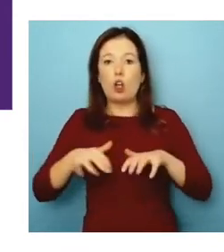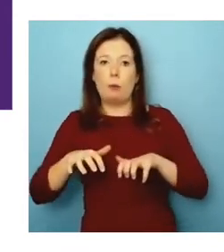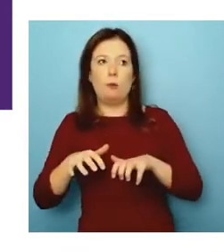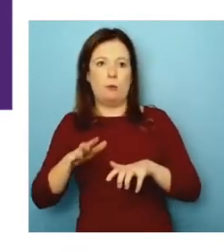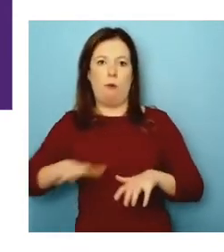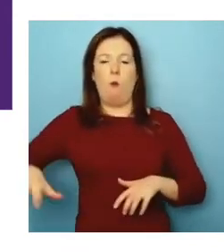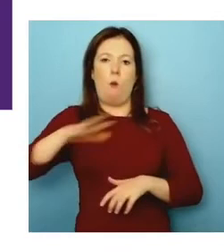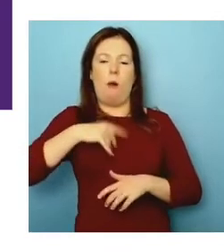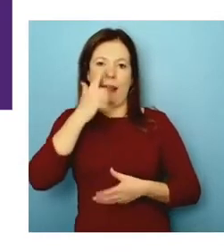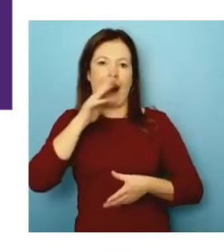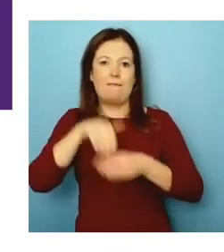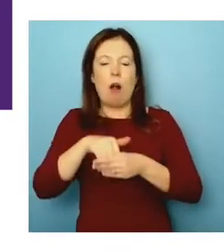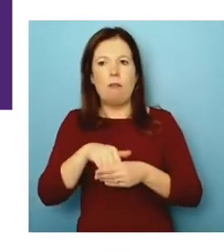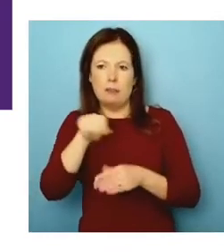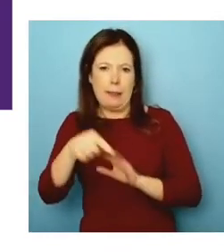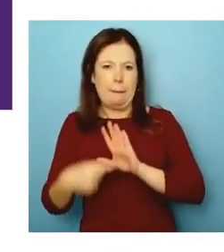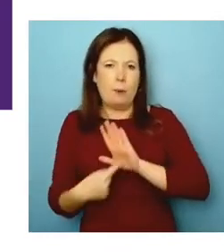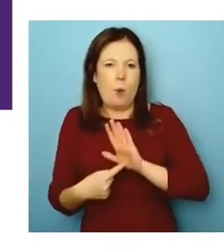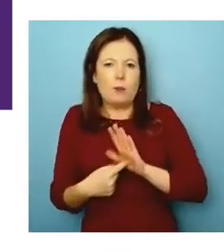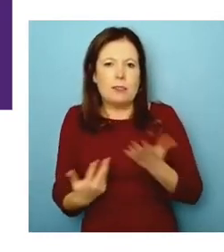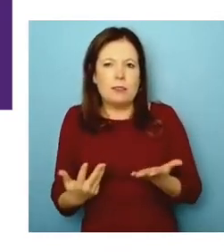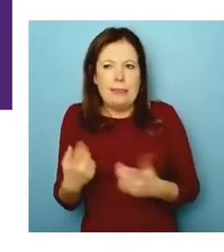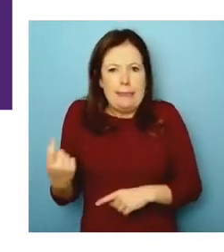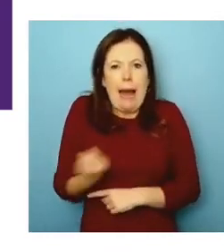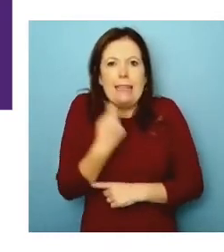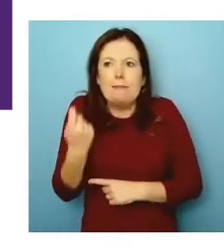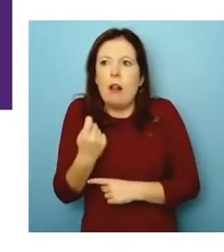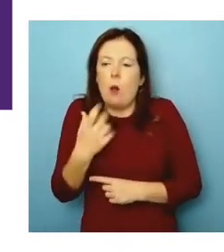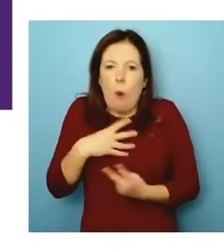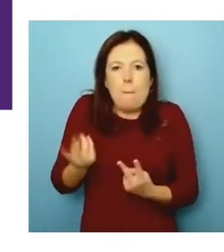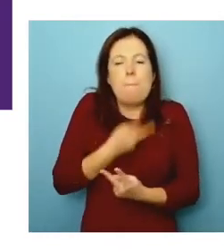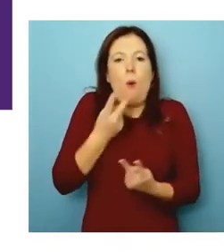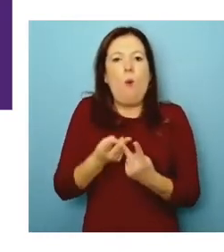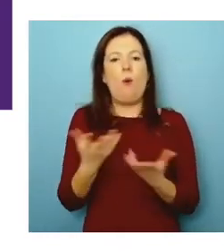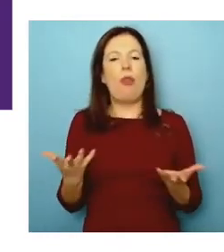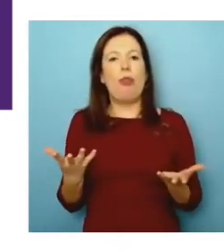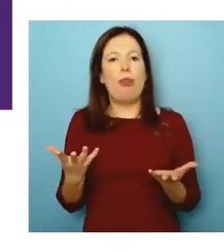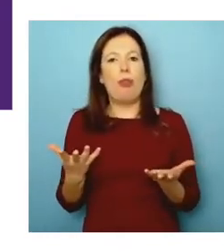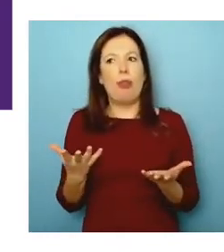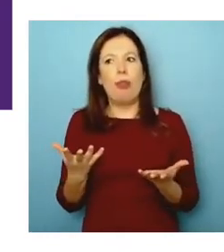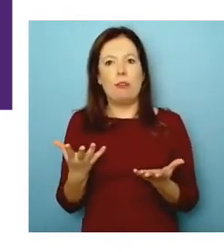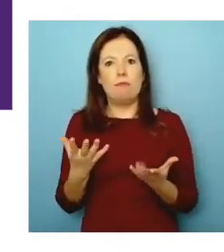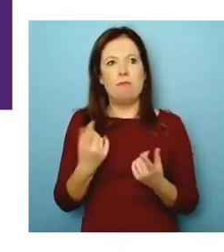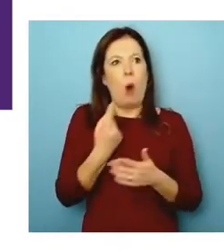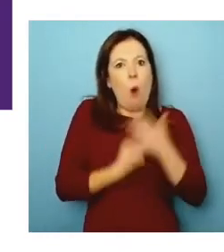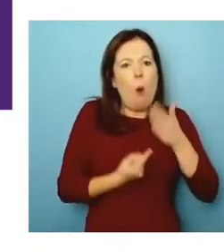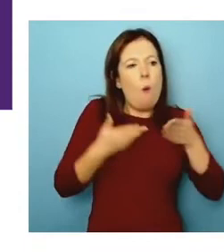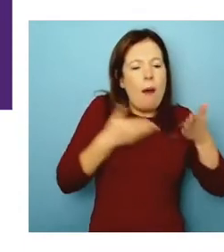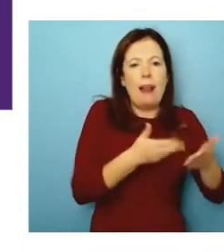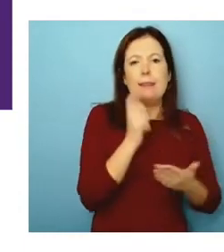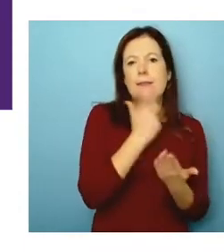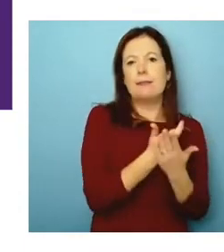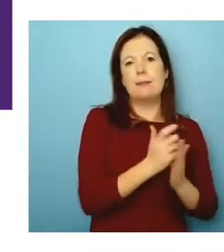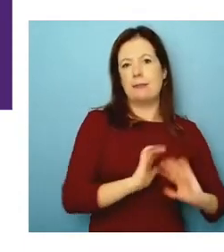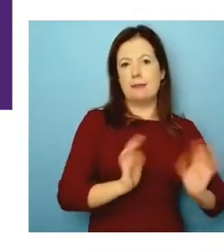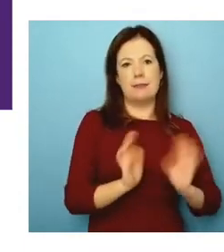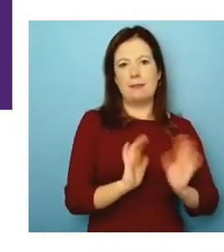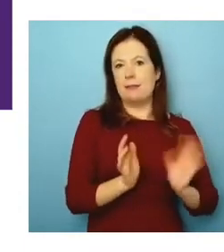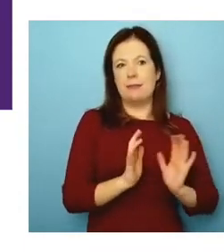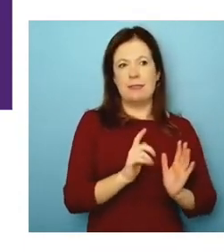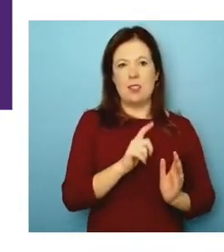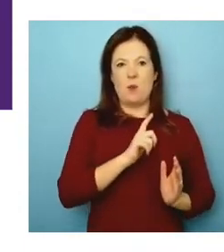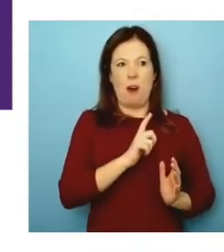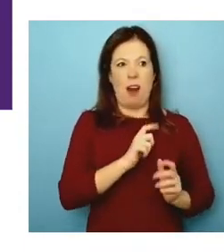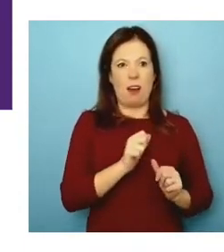And that was more important for us to have success in the real kind of objective of the business than call it the short-term goal of